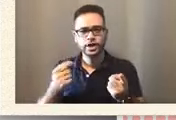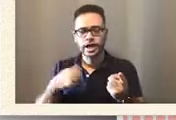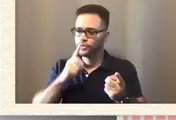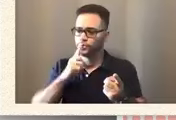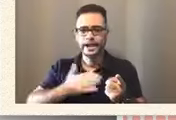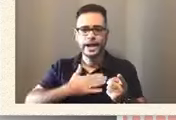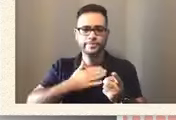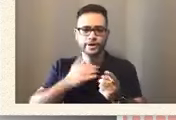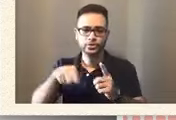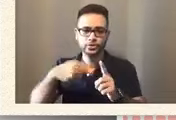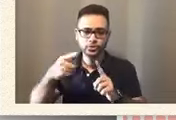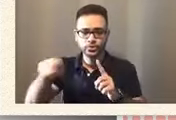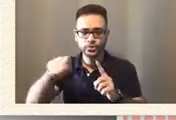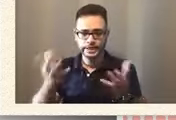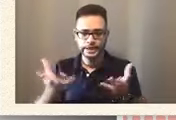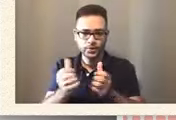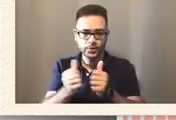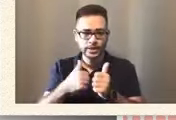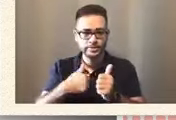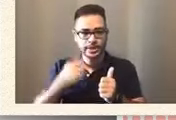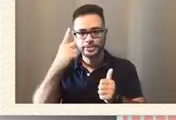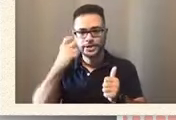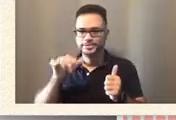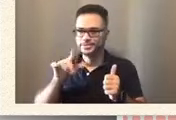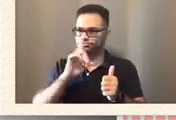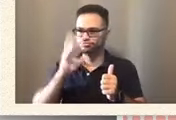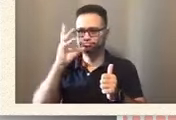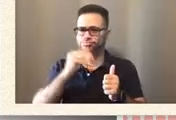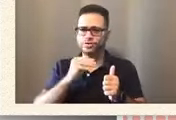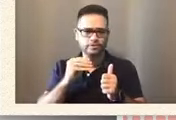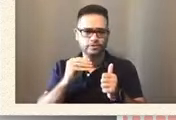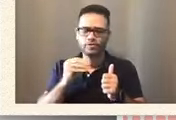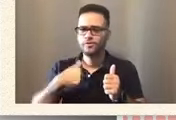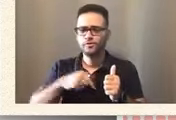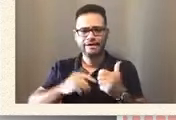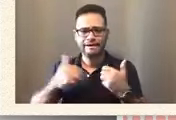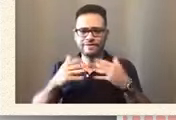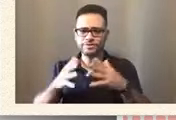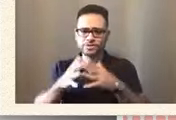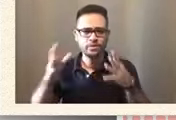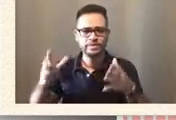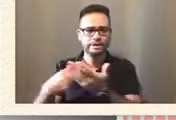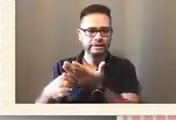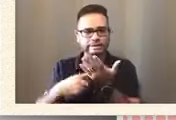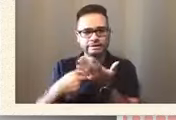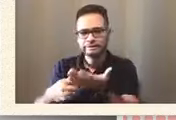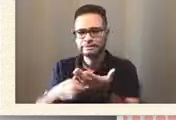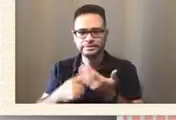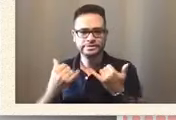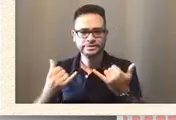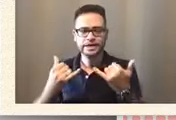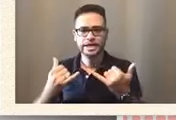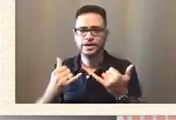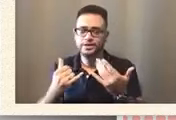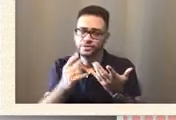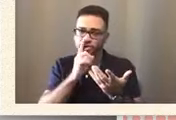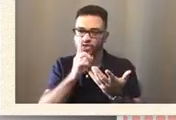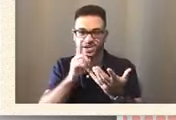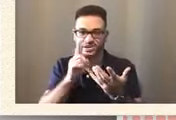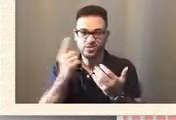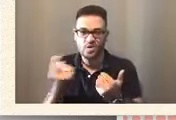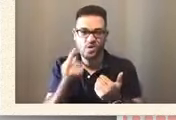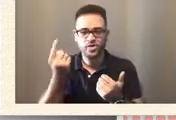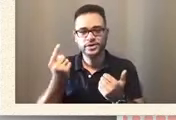because, man, we have so much to discuss today. And actually always something that we're going have today